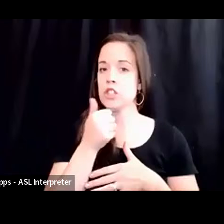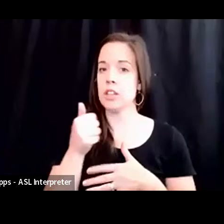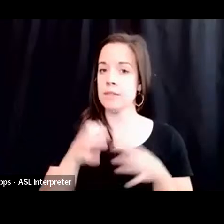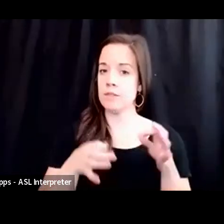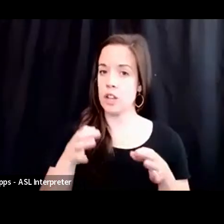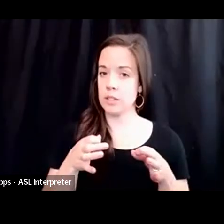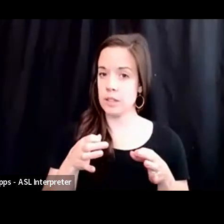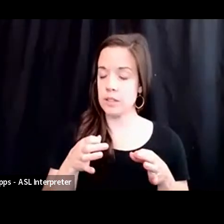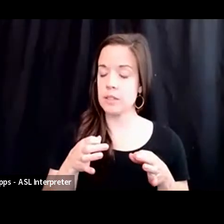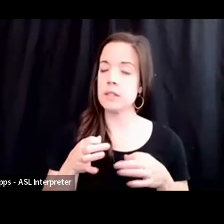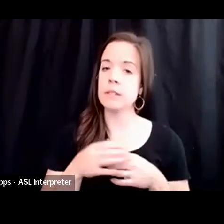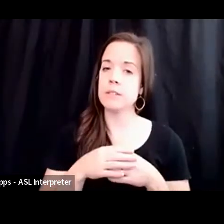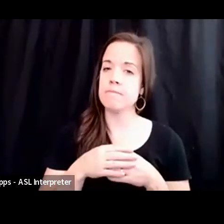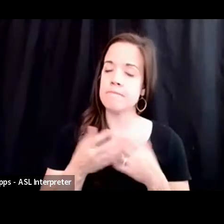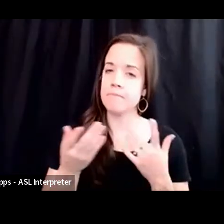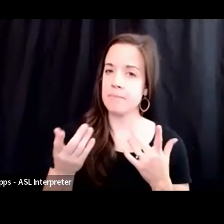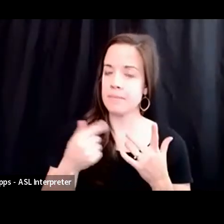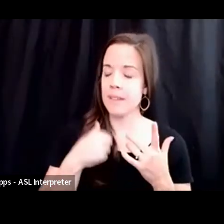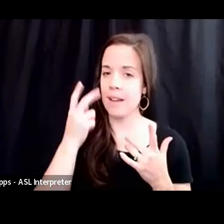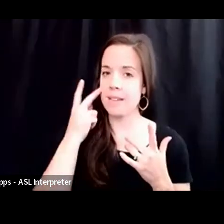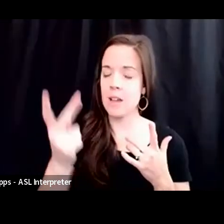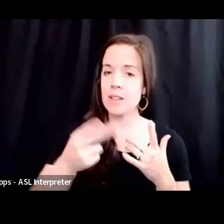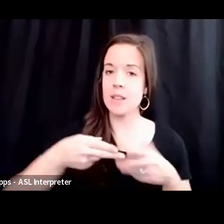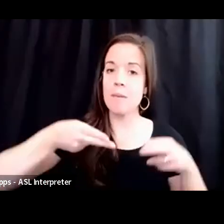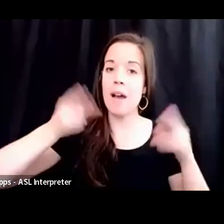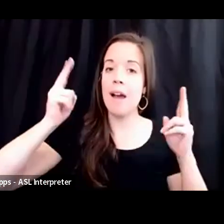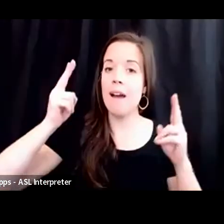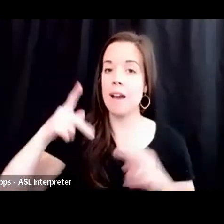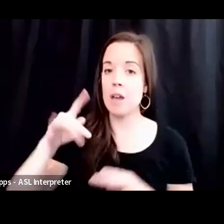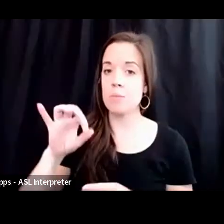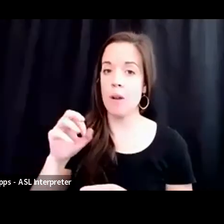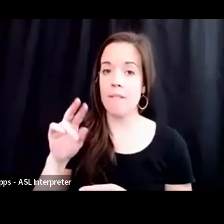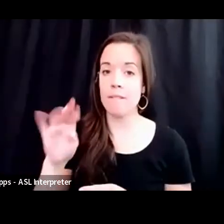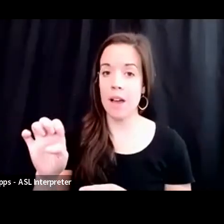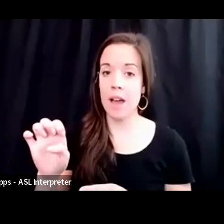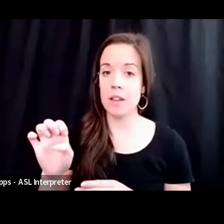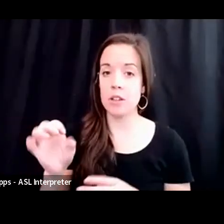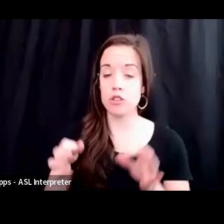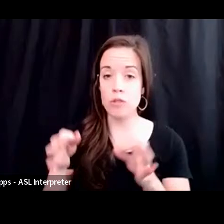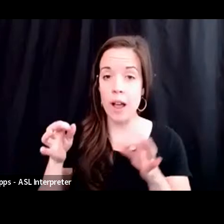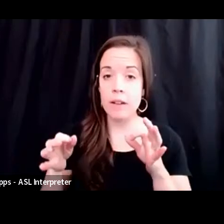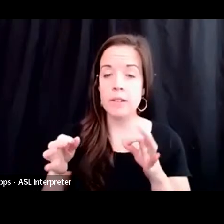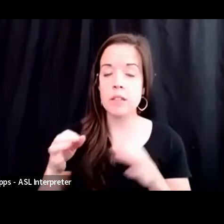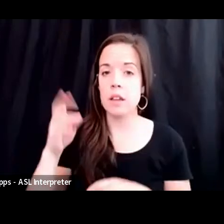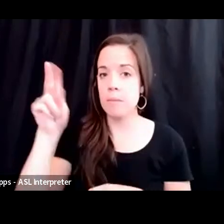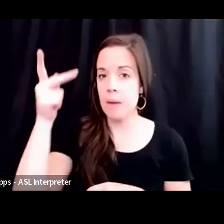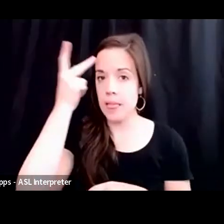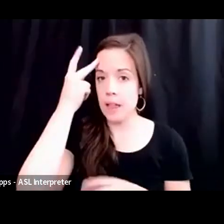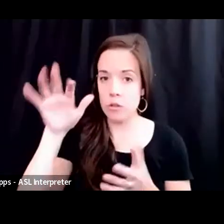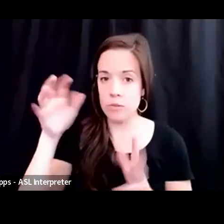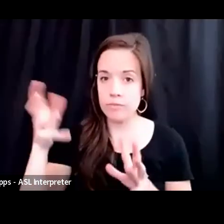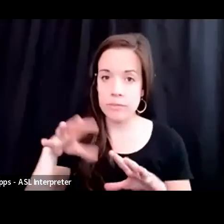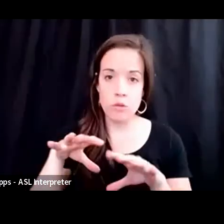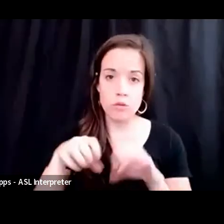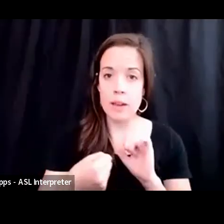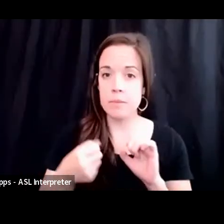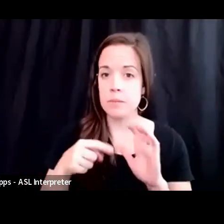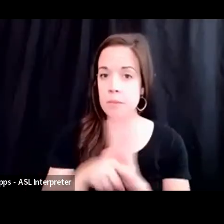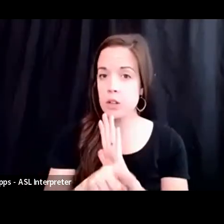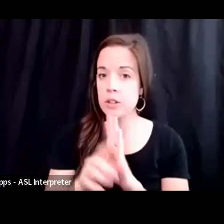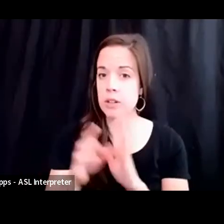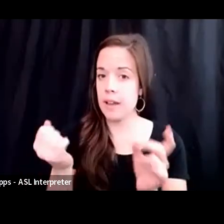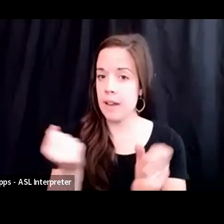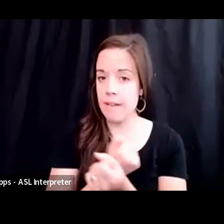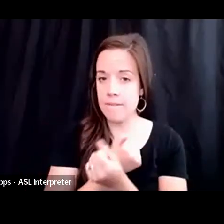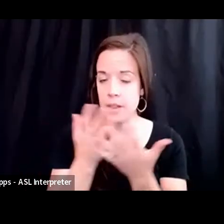I got to see some very high profile trials on political corruption, rape, murder, everything under the